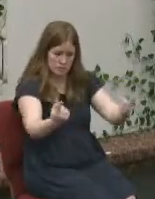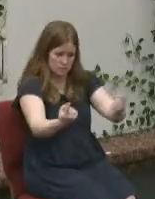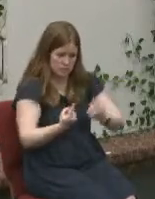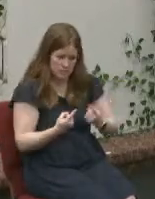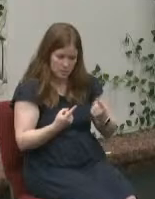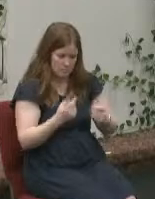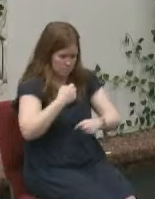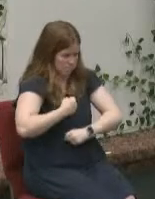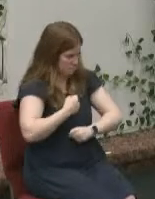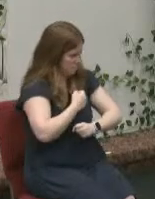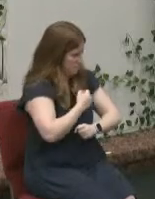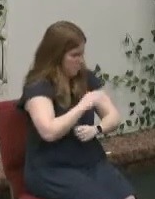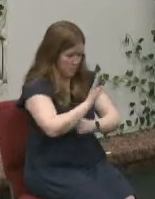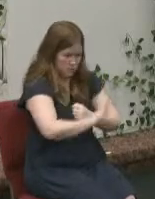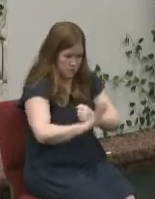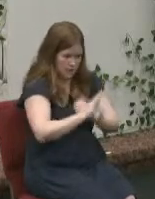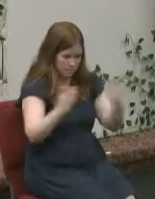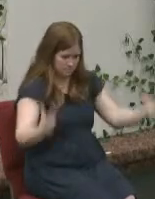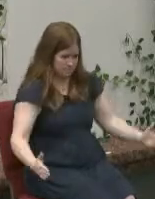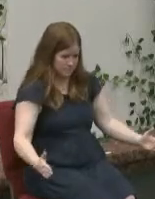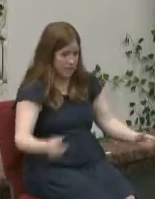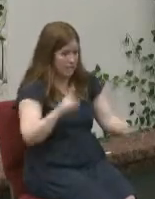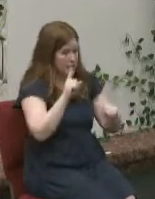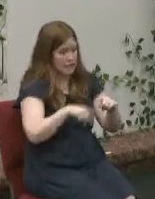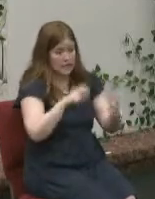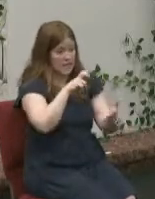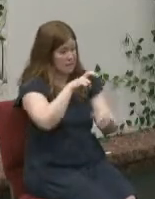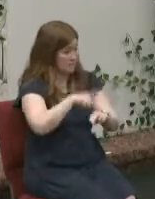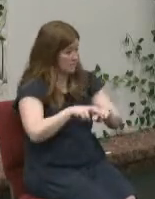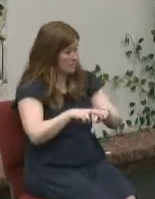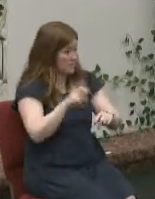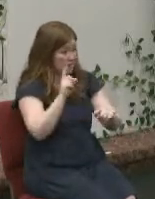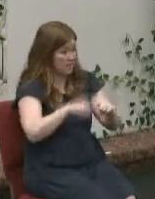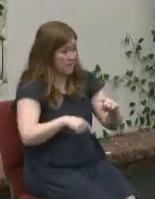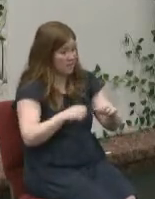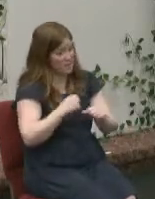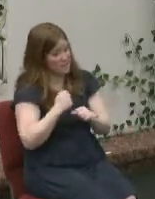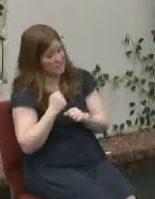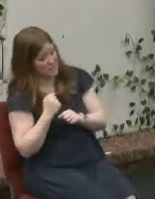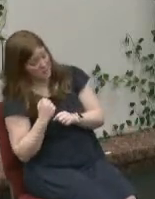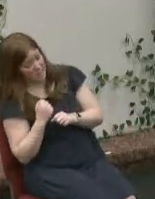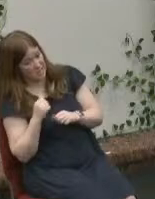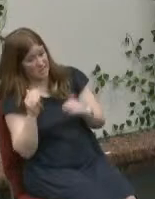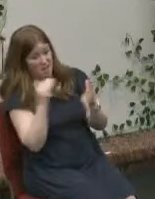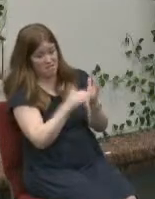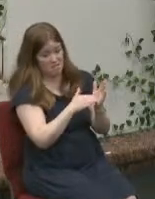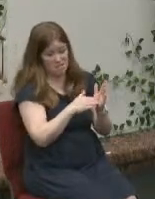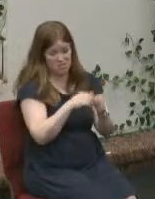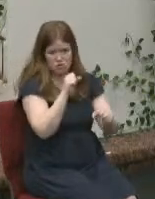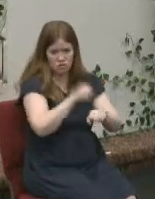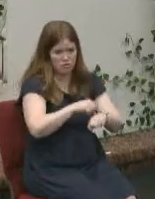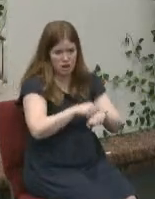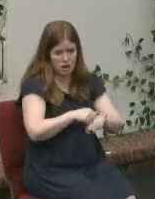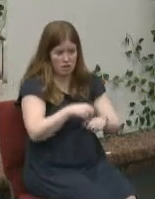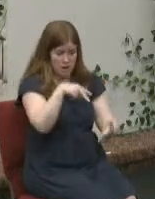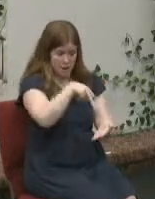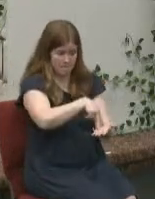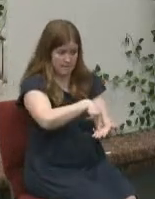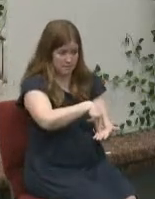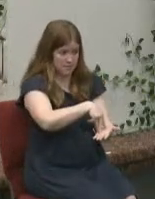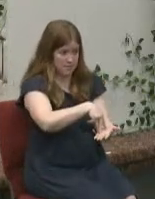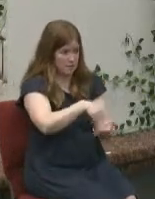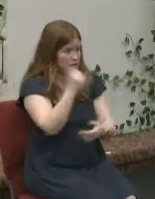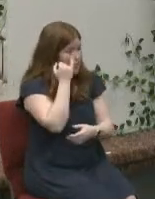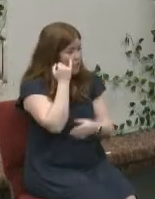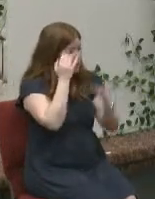they cannot sit down on their assignment they cannot even lean against anything if